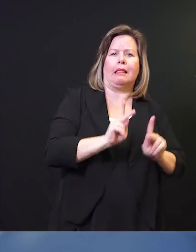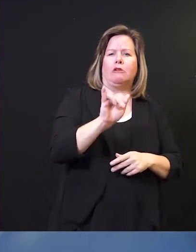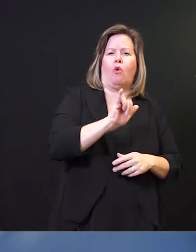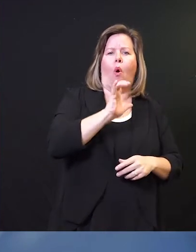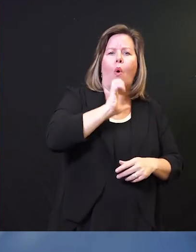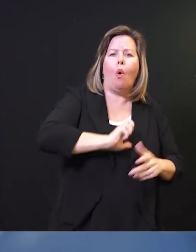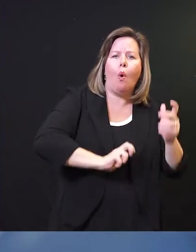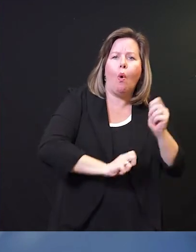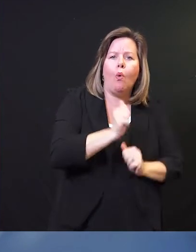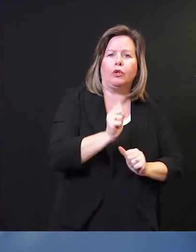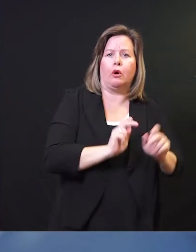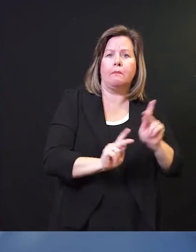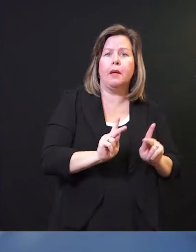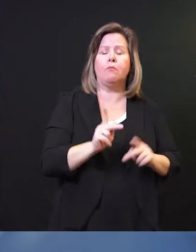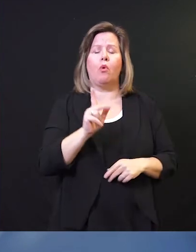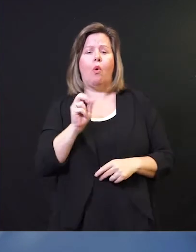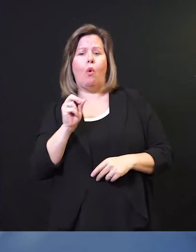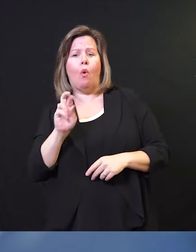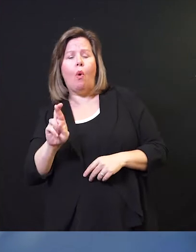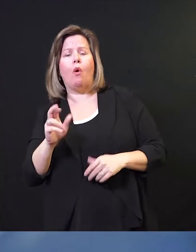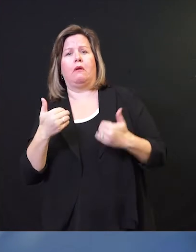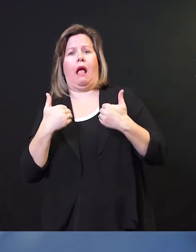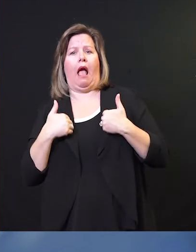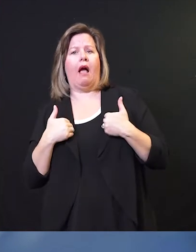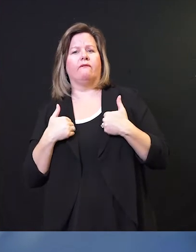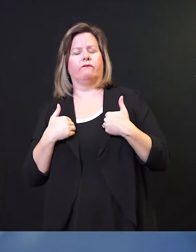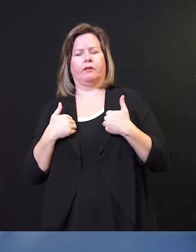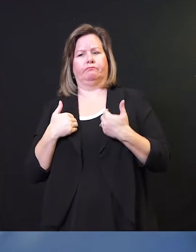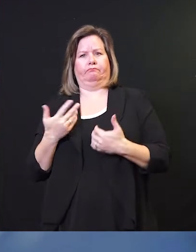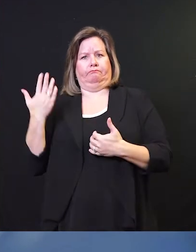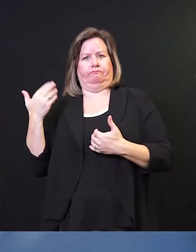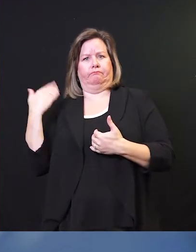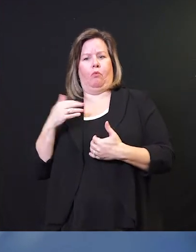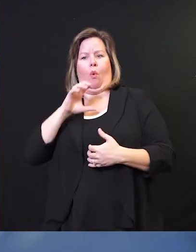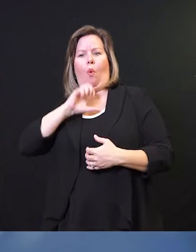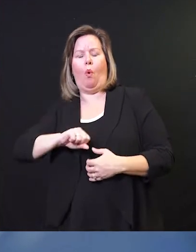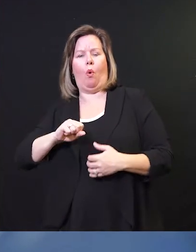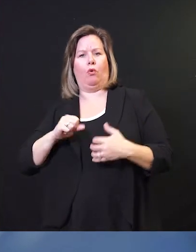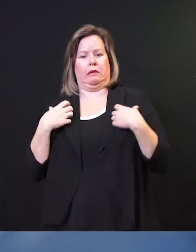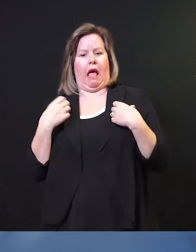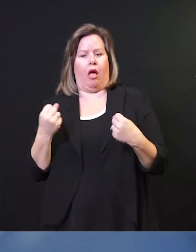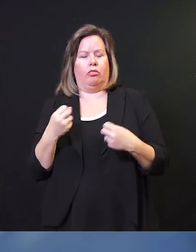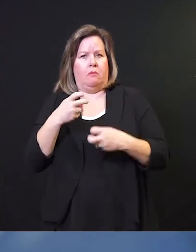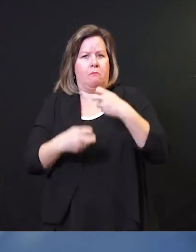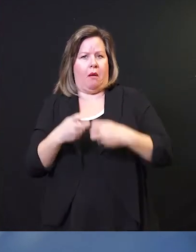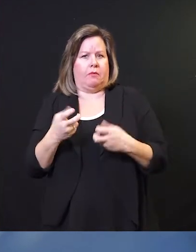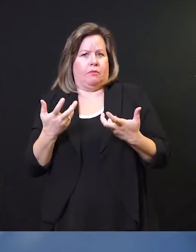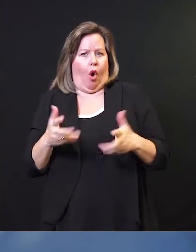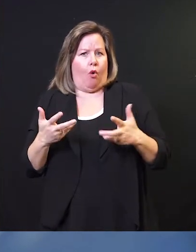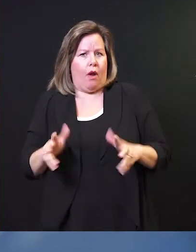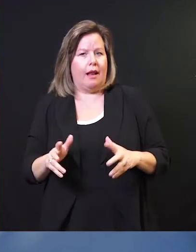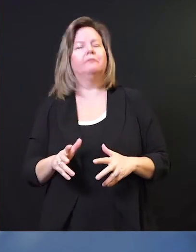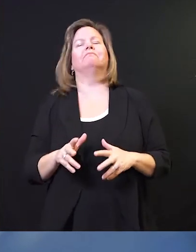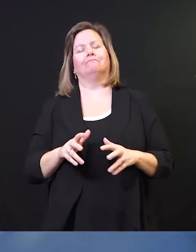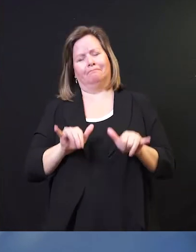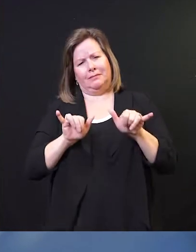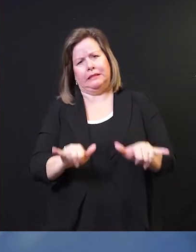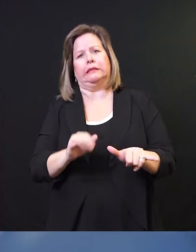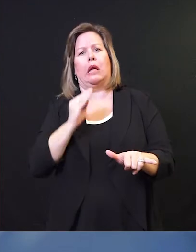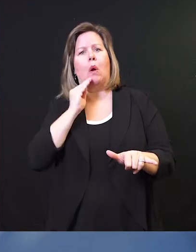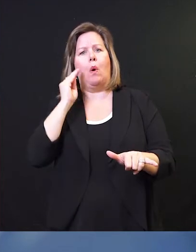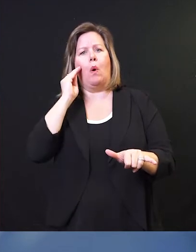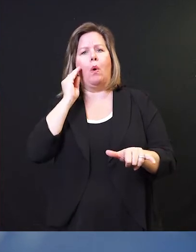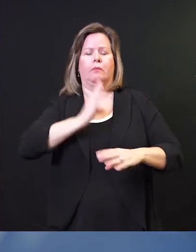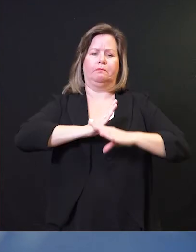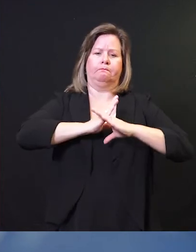conditions, please stay home as much as possible. You need to protect yourself and we all need to protect those who are the most vulnerable in our